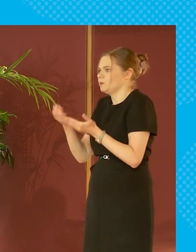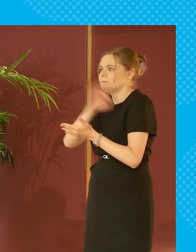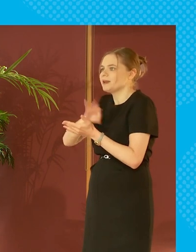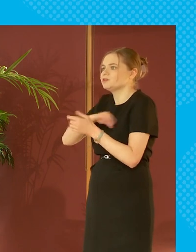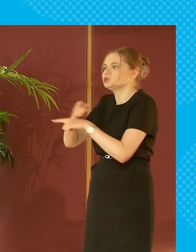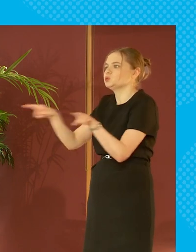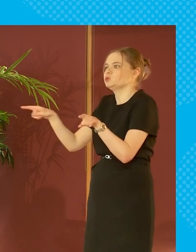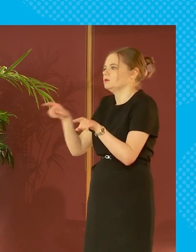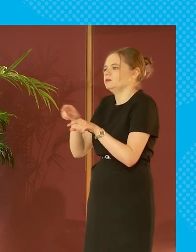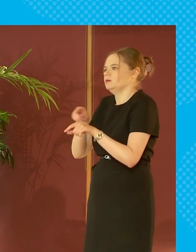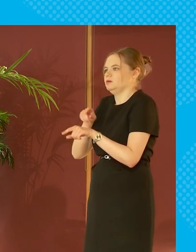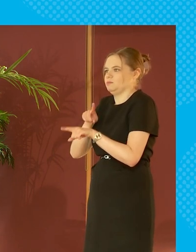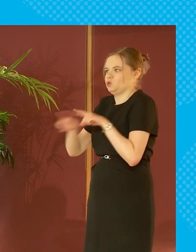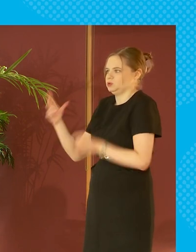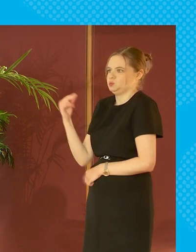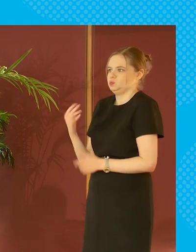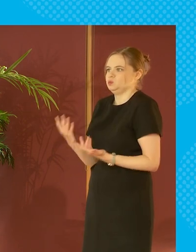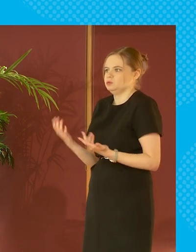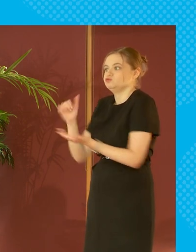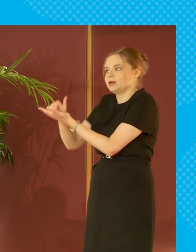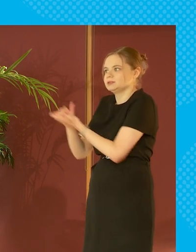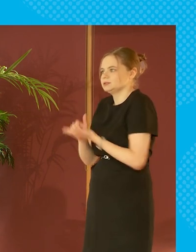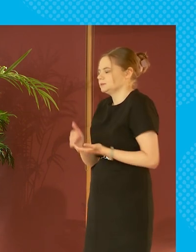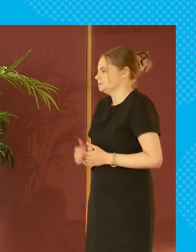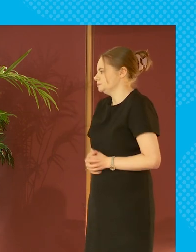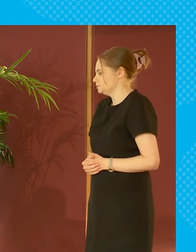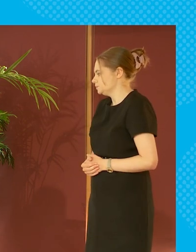the vast majority of people will say it doesn't because they're right